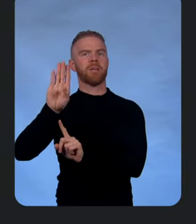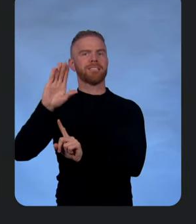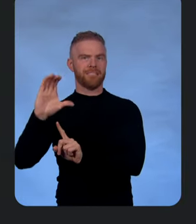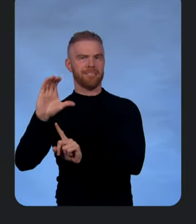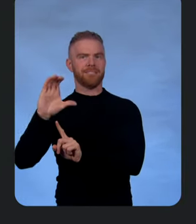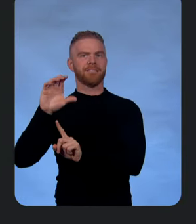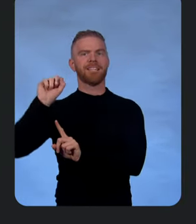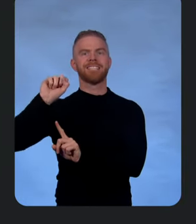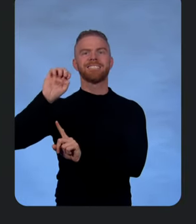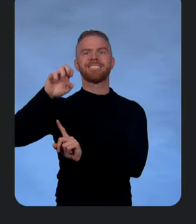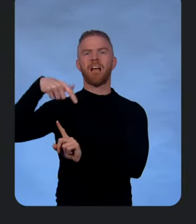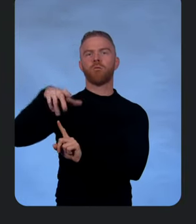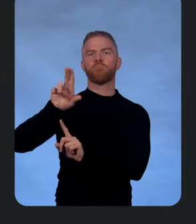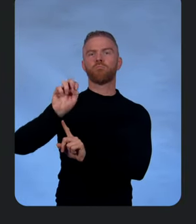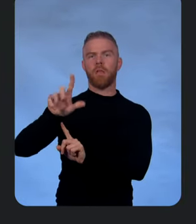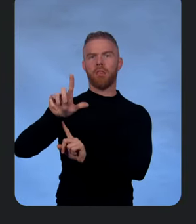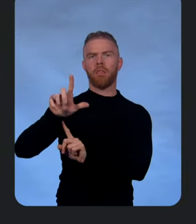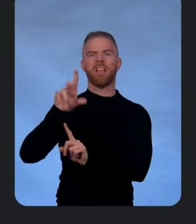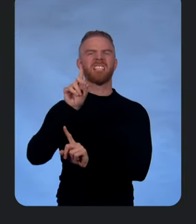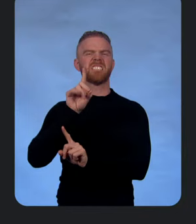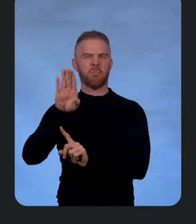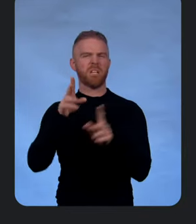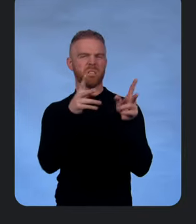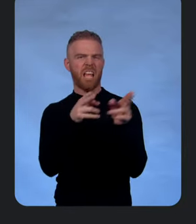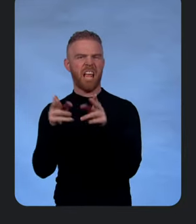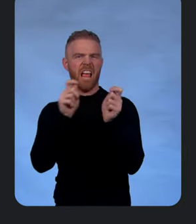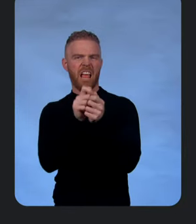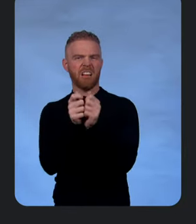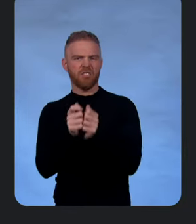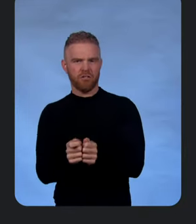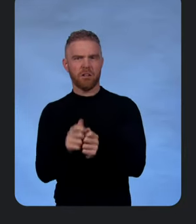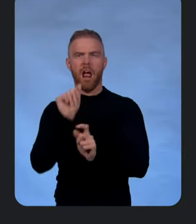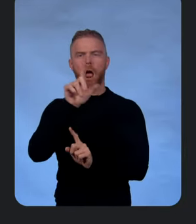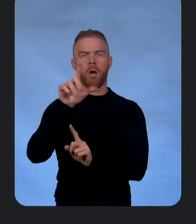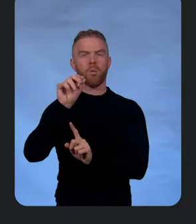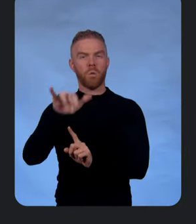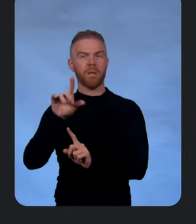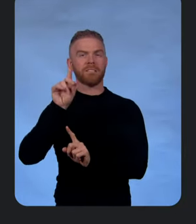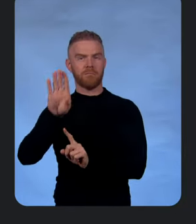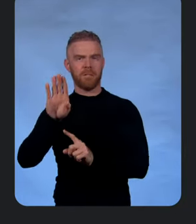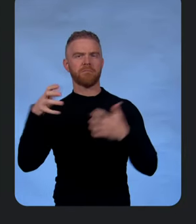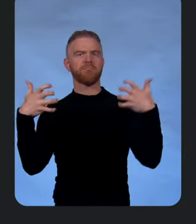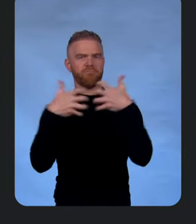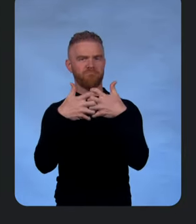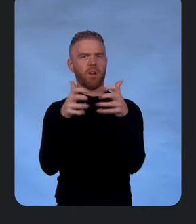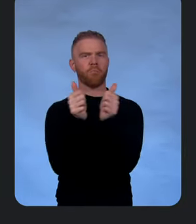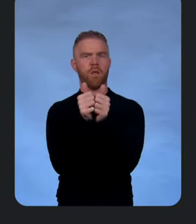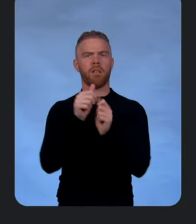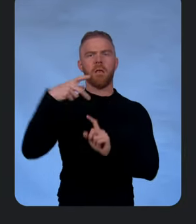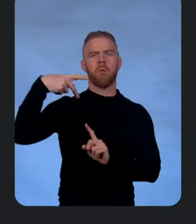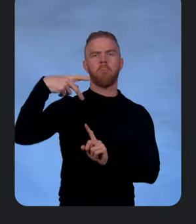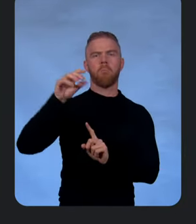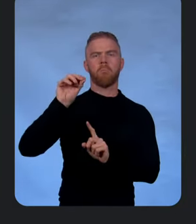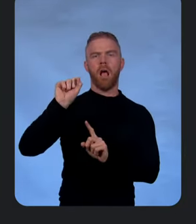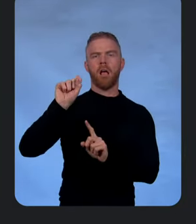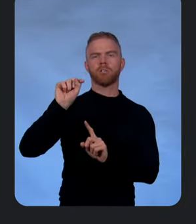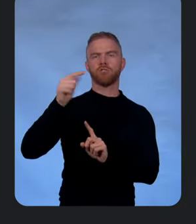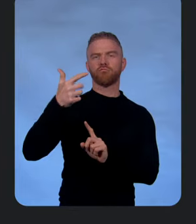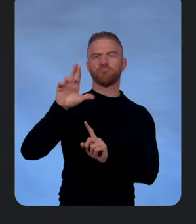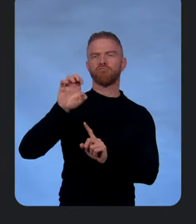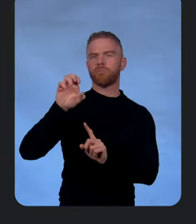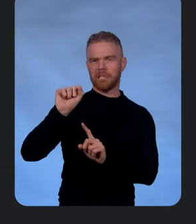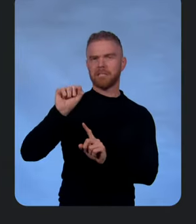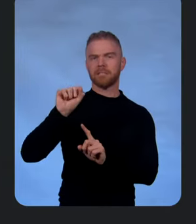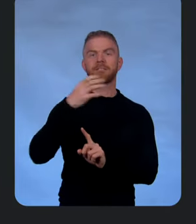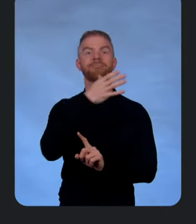of course. Right. We're using AlloyDB, but that's binary compatible with? Postgres. Postgres. Okay. And we're going to use the GraalVM native image